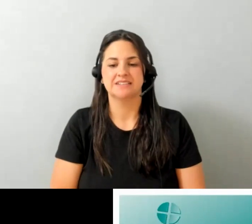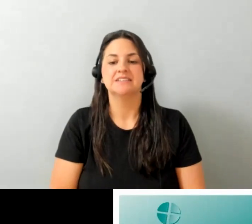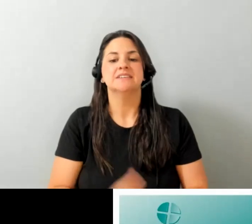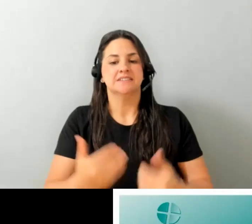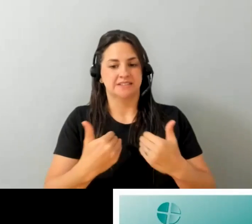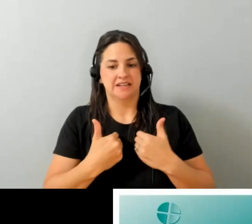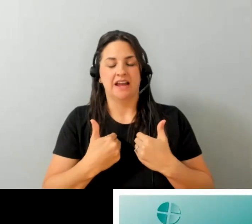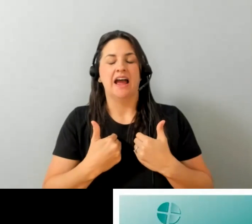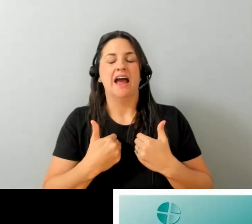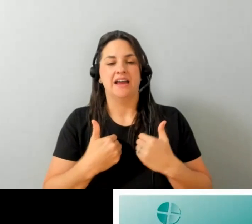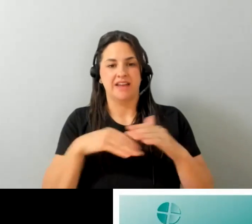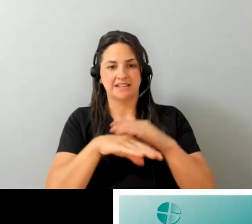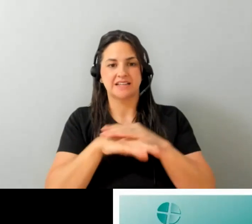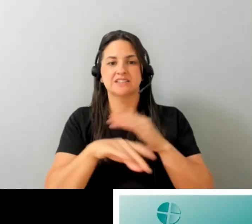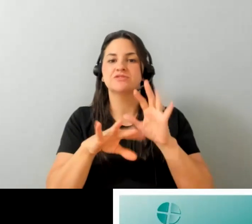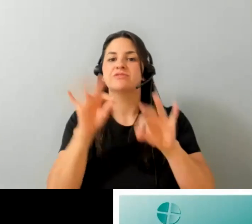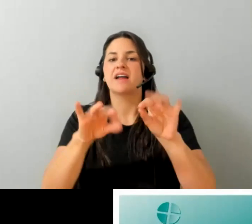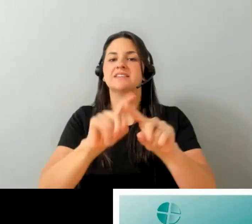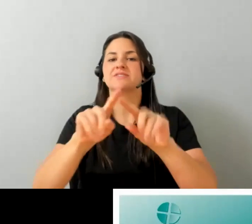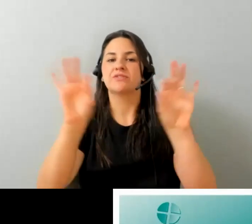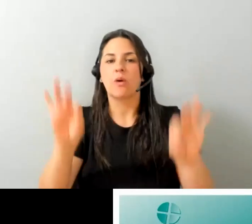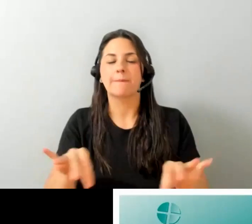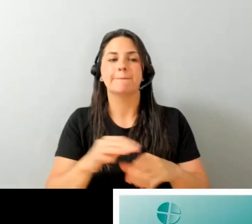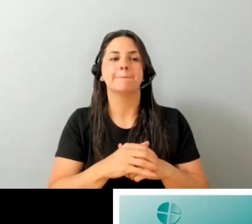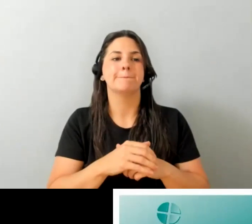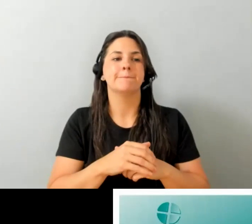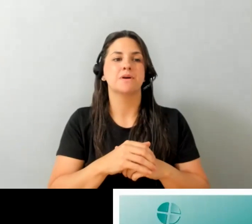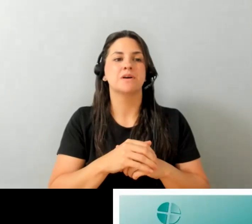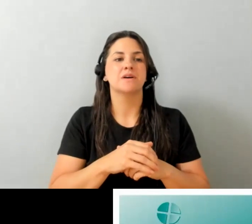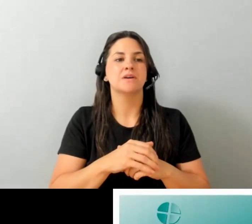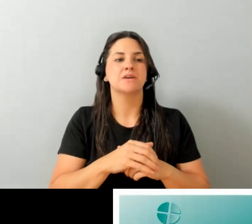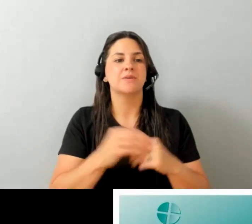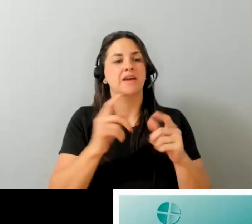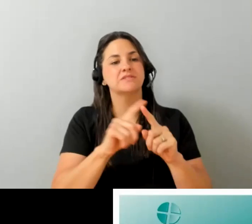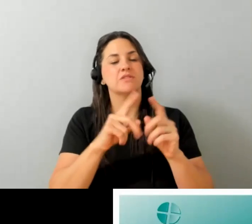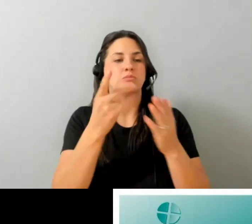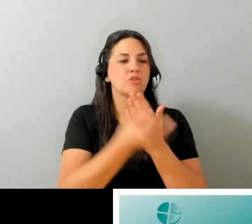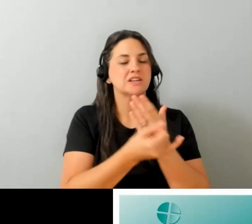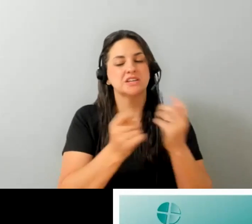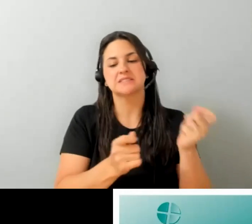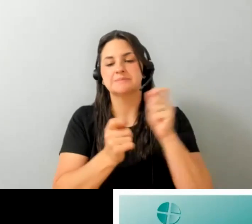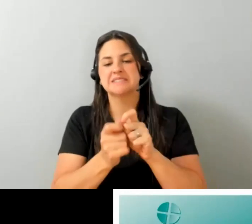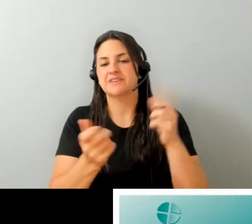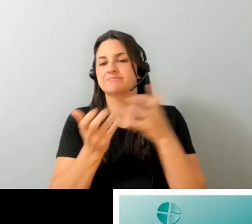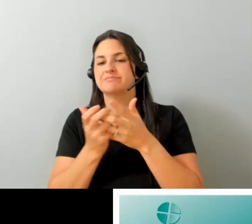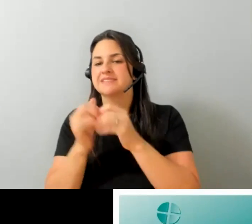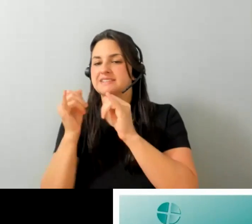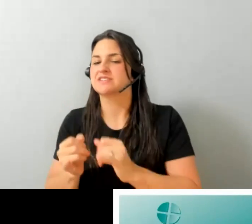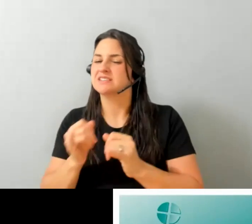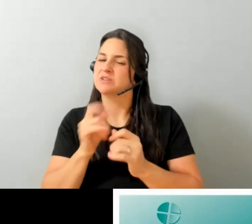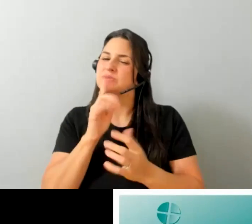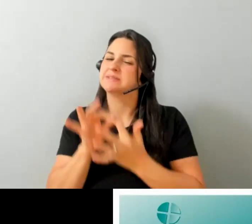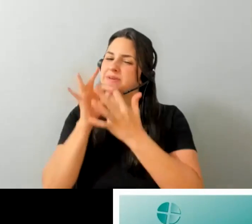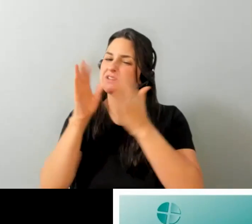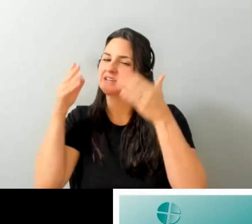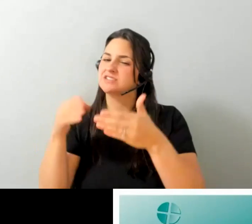have some access to funding in various forms generally speaking we tend to work on projects that are specific to the individual it's more about specialization than